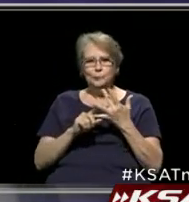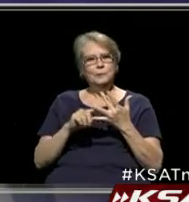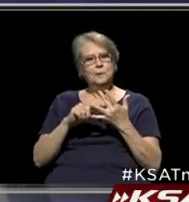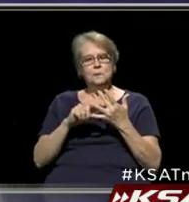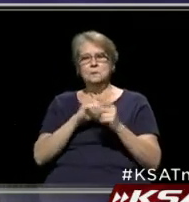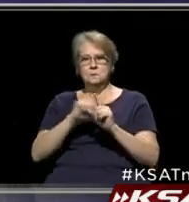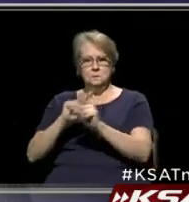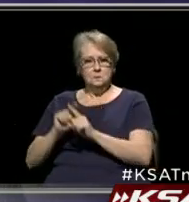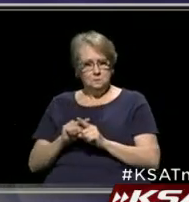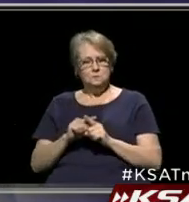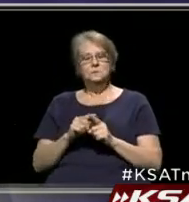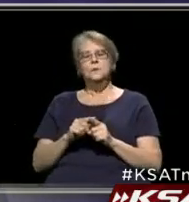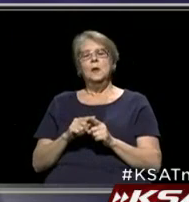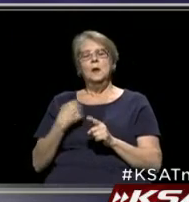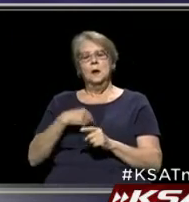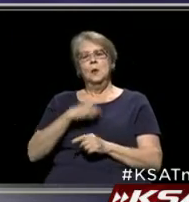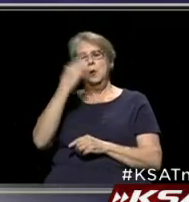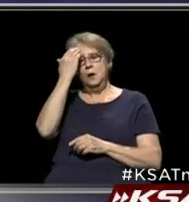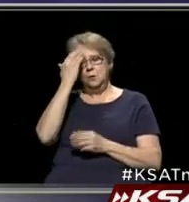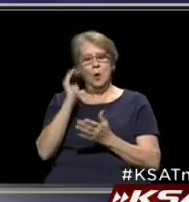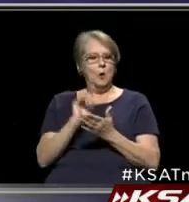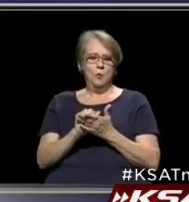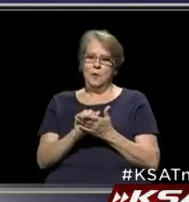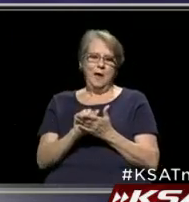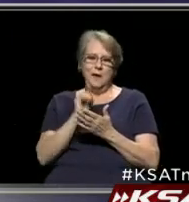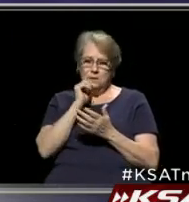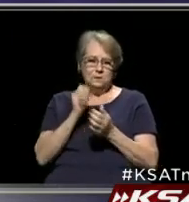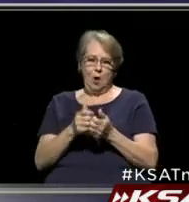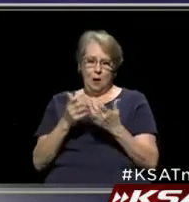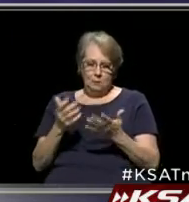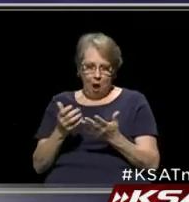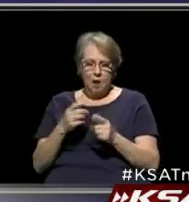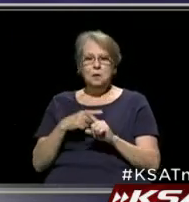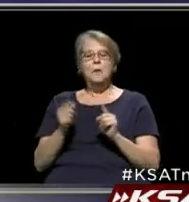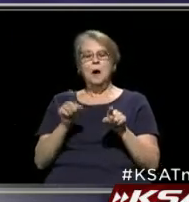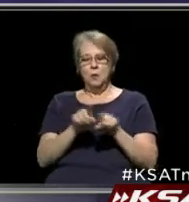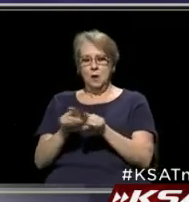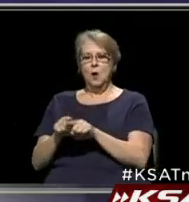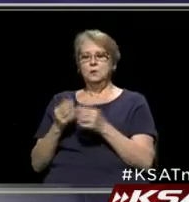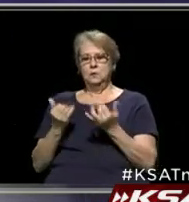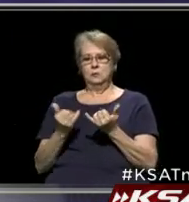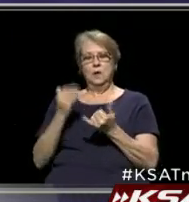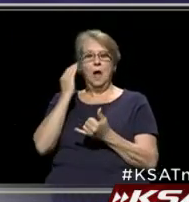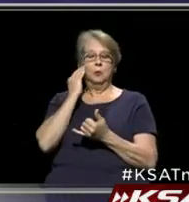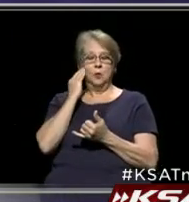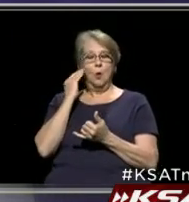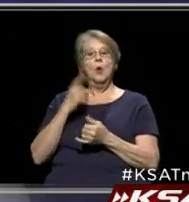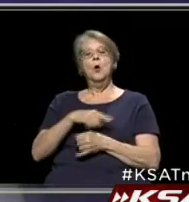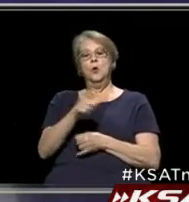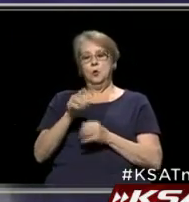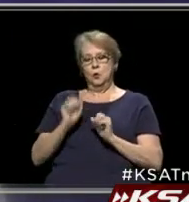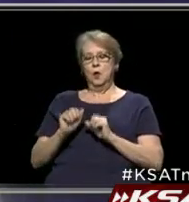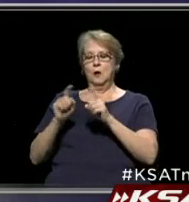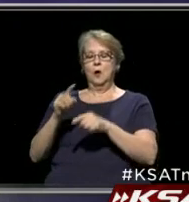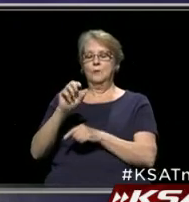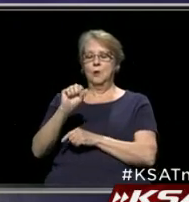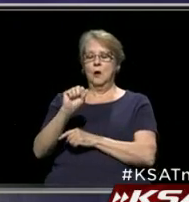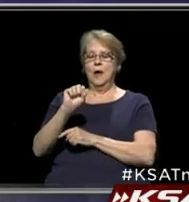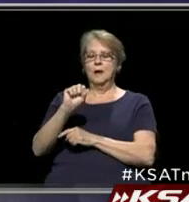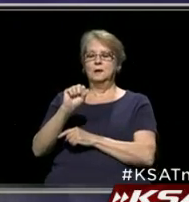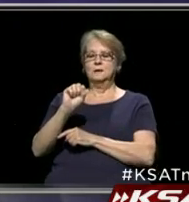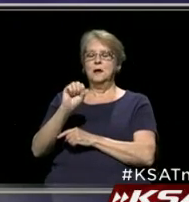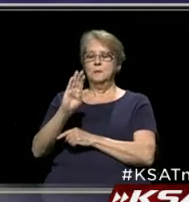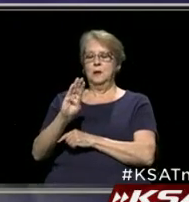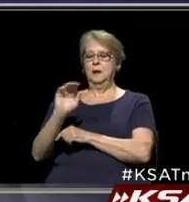those. So we know that that's not a lot. But we also know now you're able to go for an SBA loan,